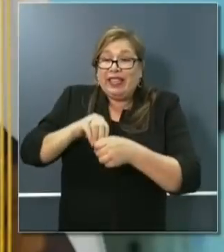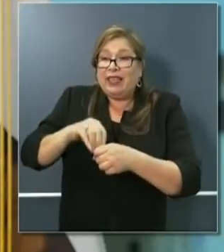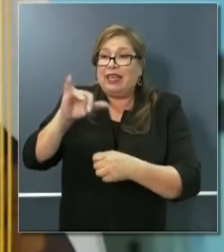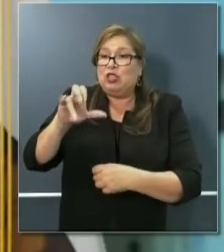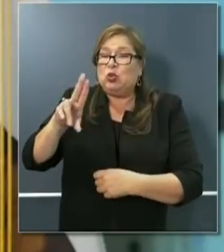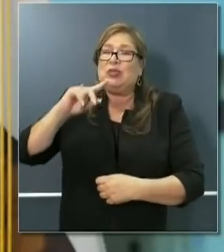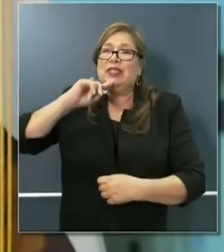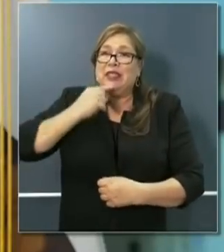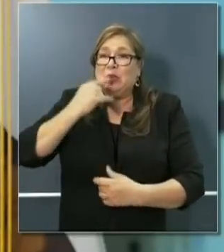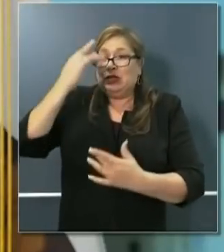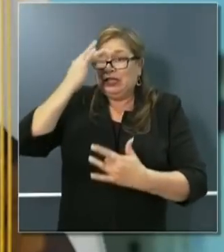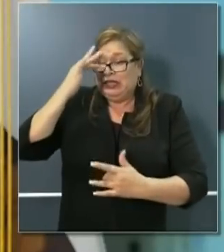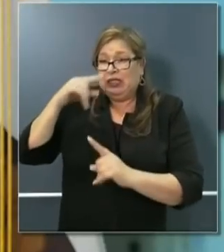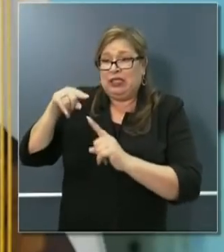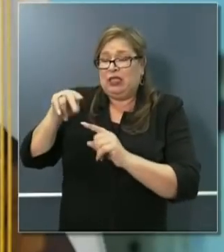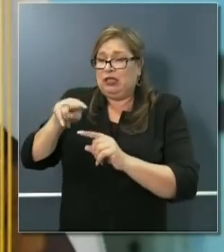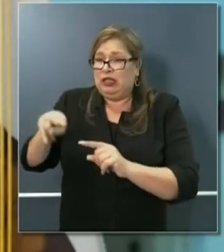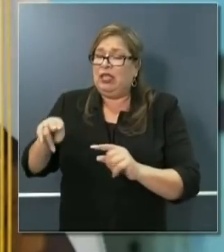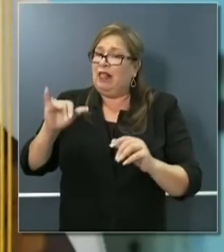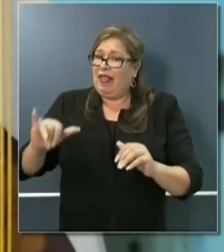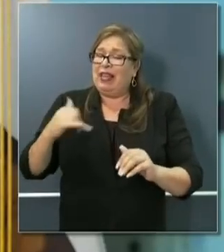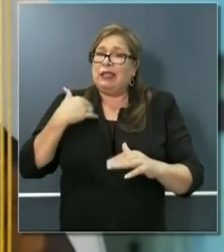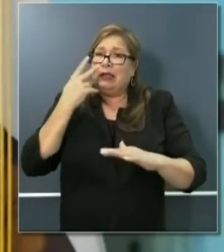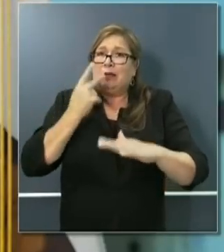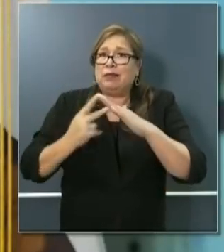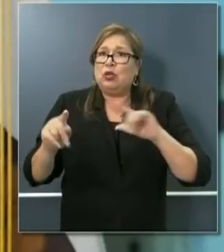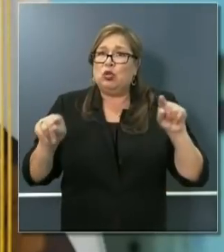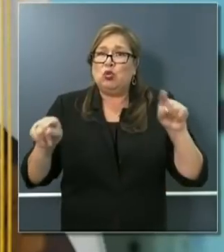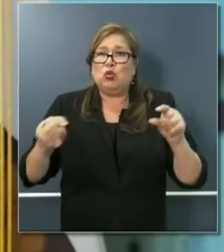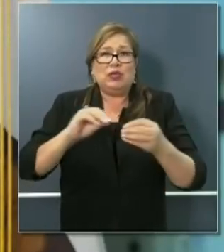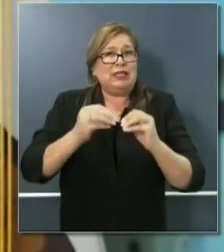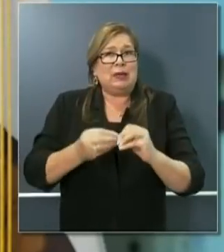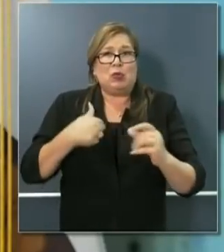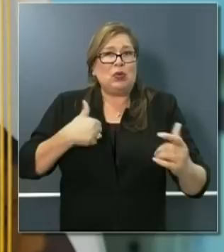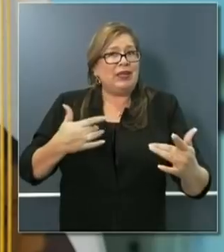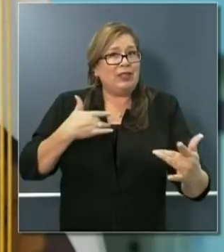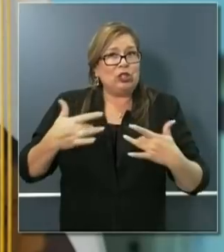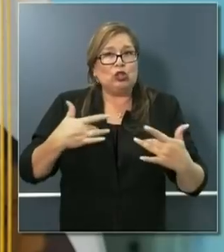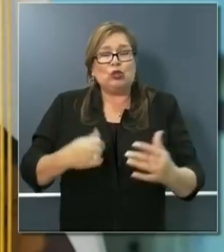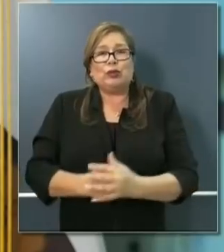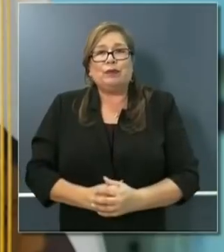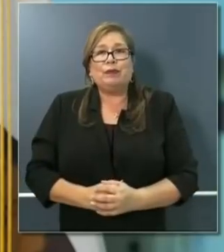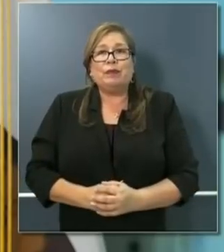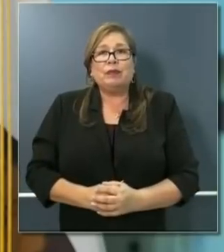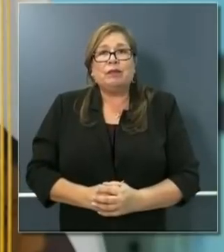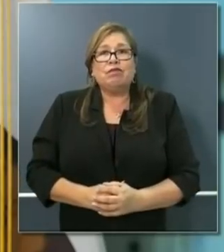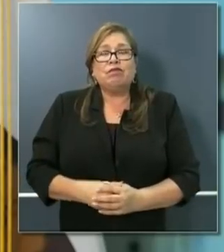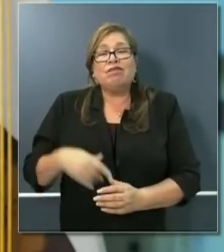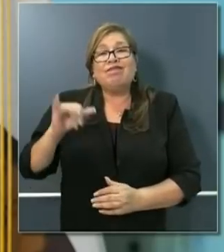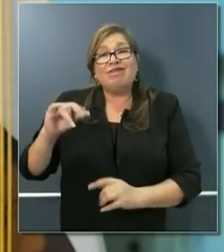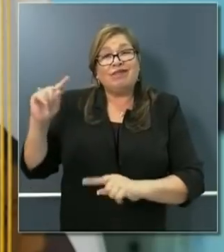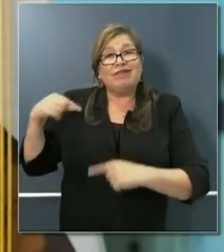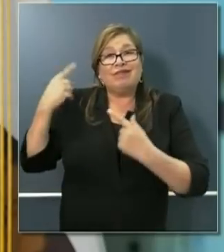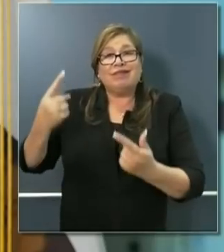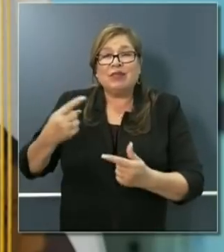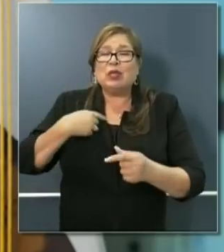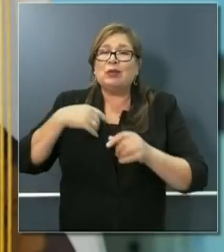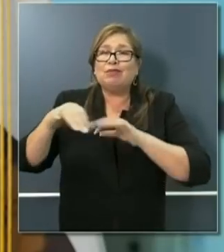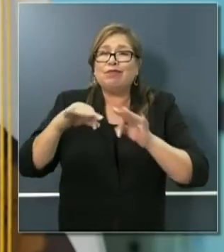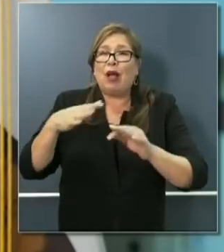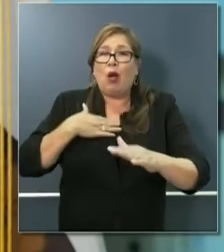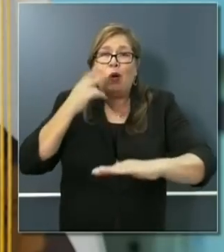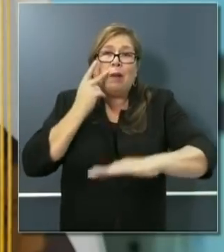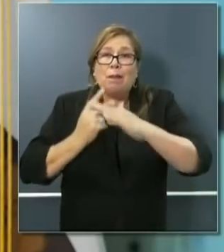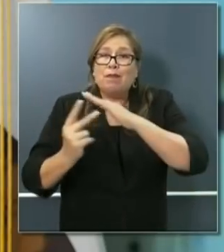With this new modeling, with the dynamic nature of the models that we've been using for now many, many weeks, it